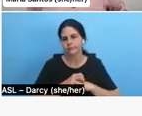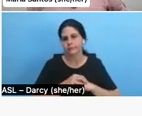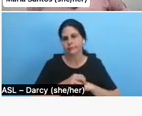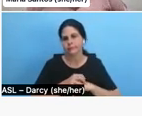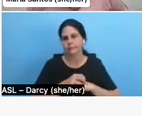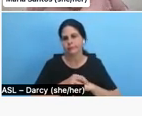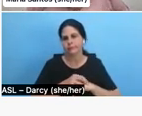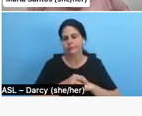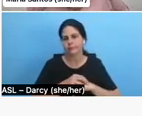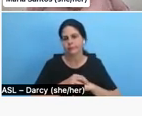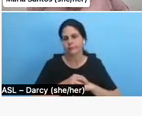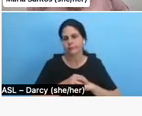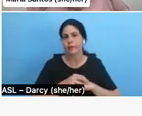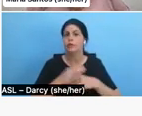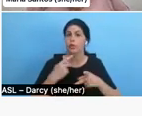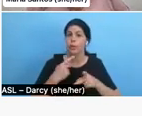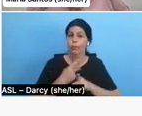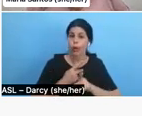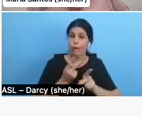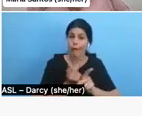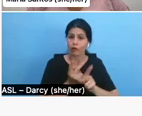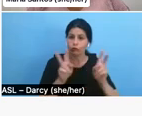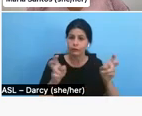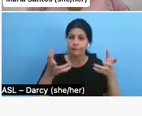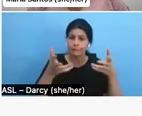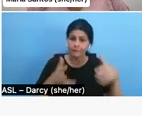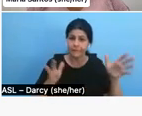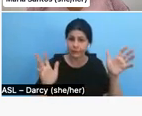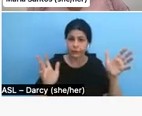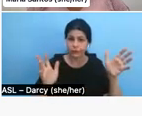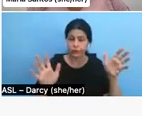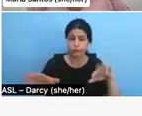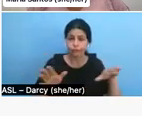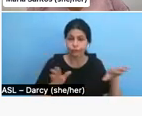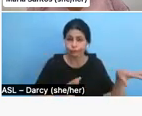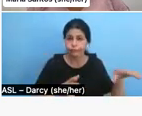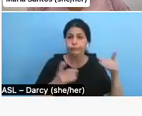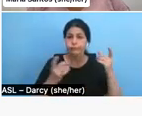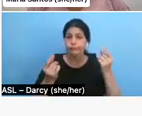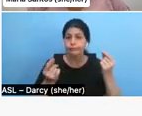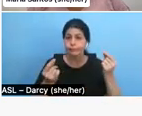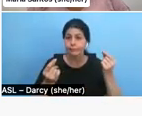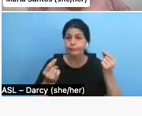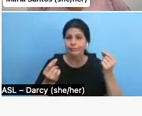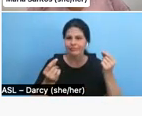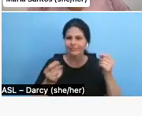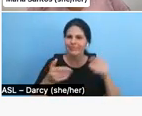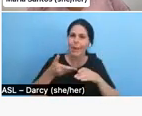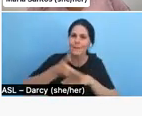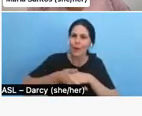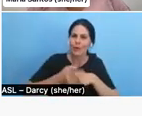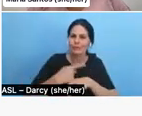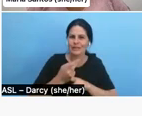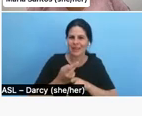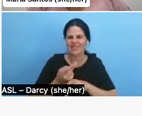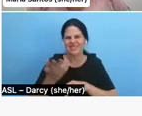with production, um, we will enter into post-production, which I talked